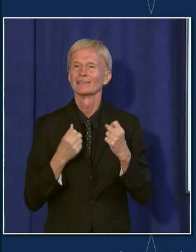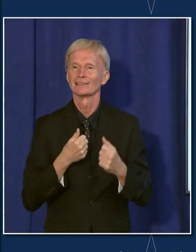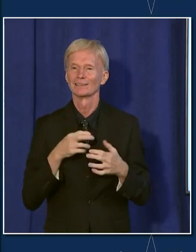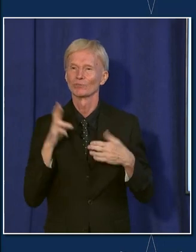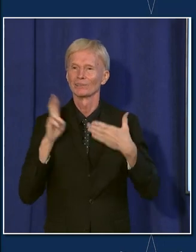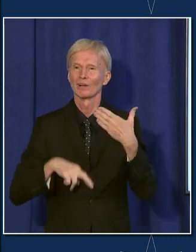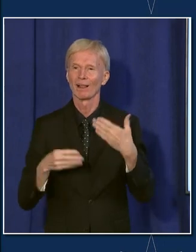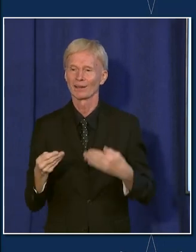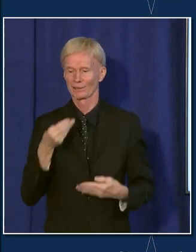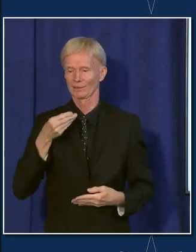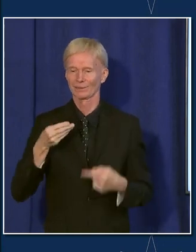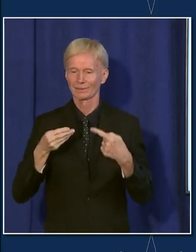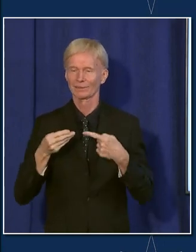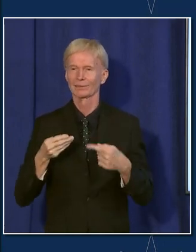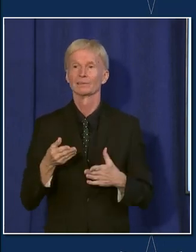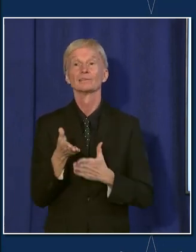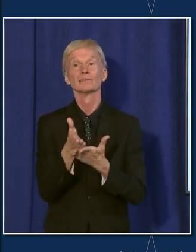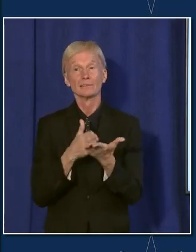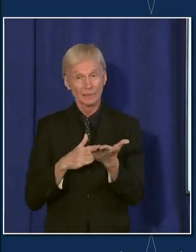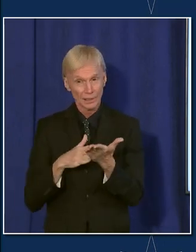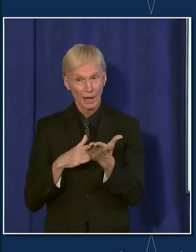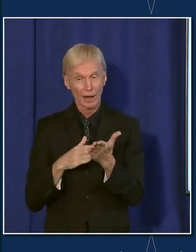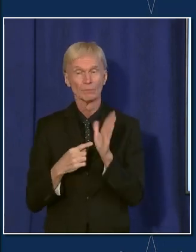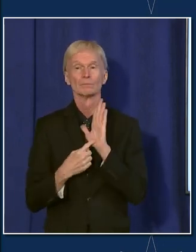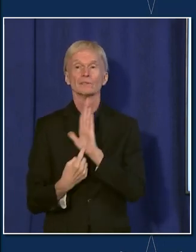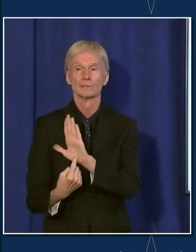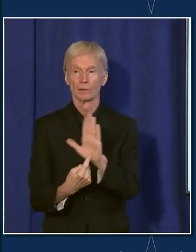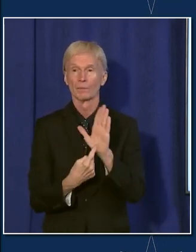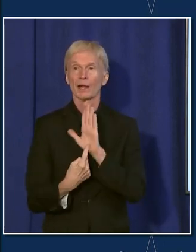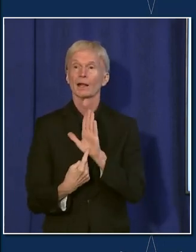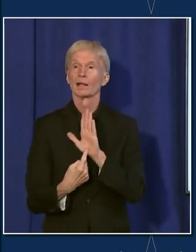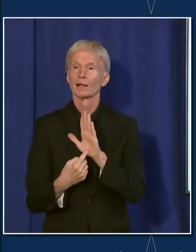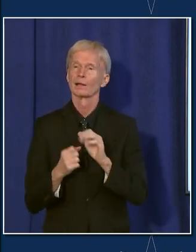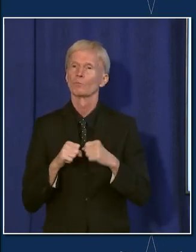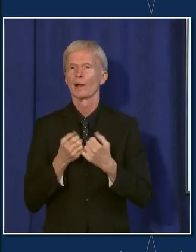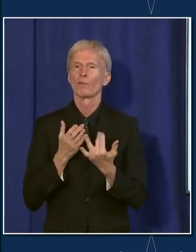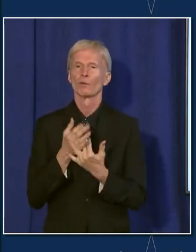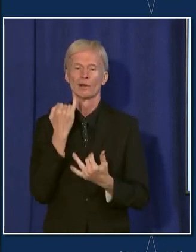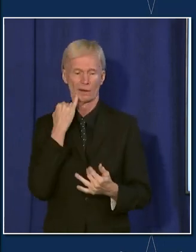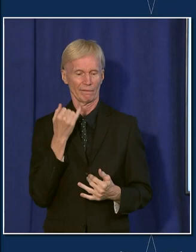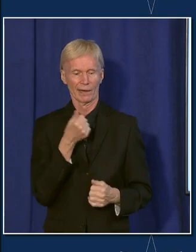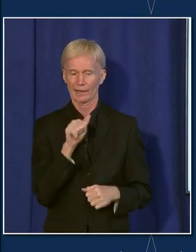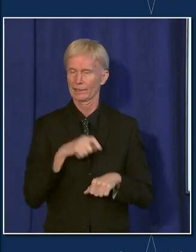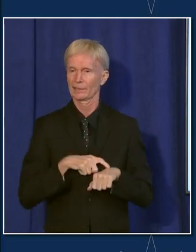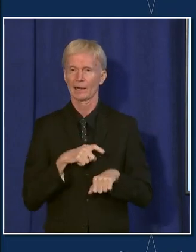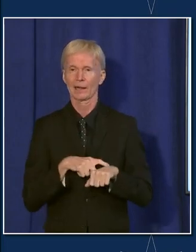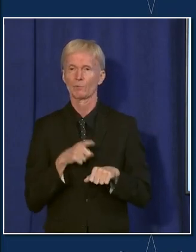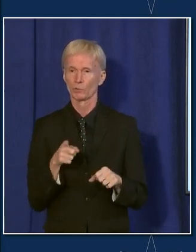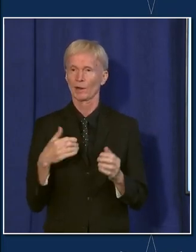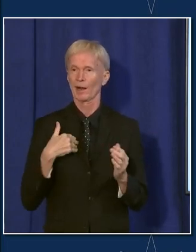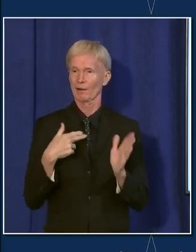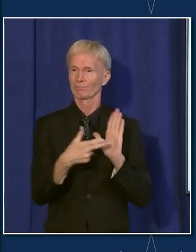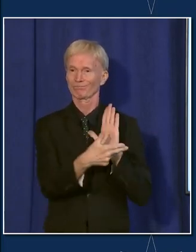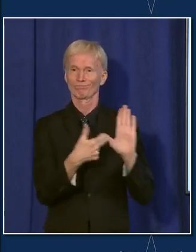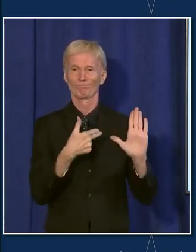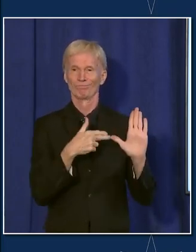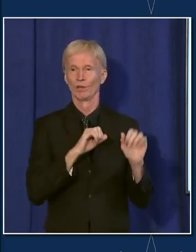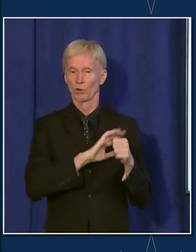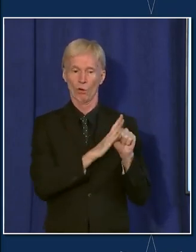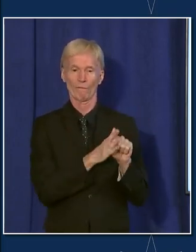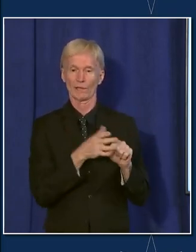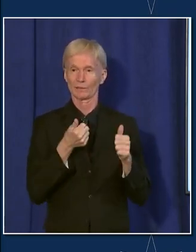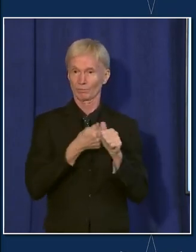seeing, you know, some symptomatic breakthrough infections. Every single time someone is diagnosed with COVID in the city of Chicago,